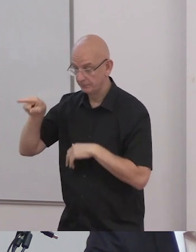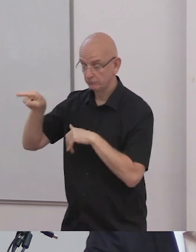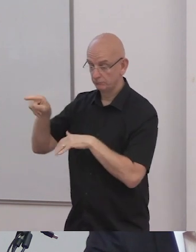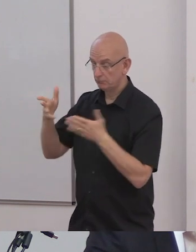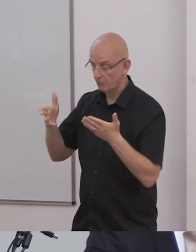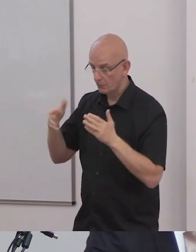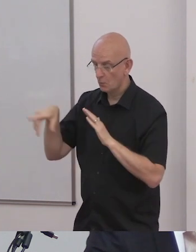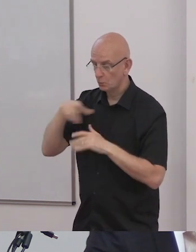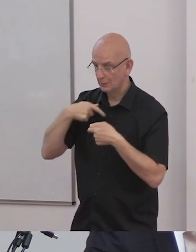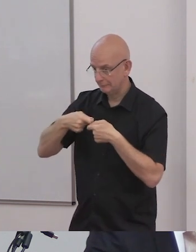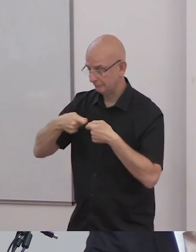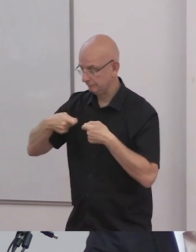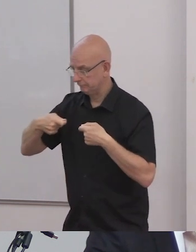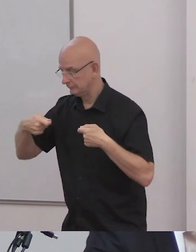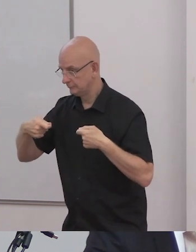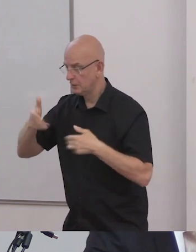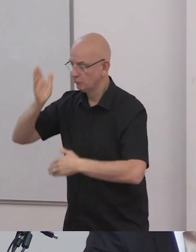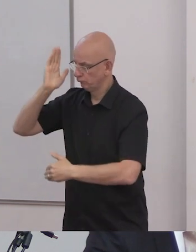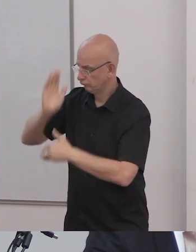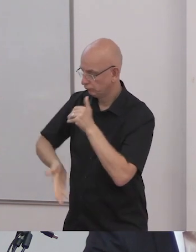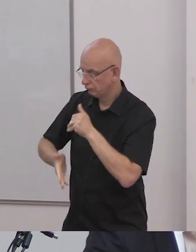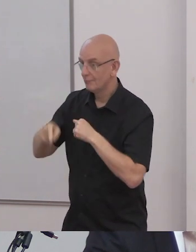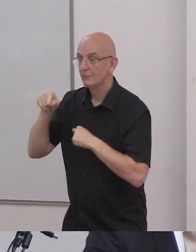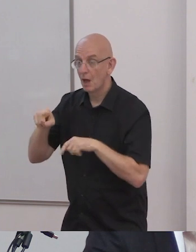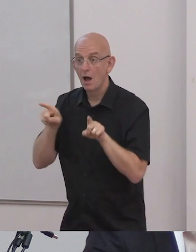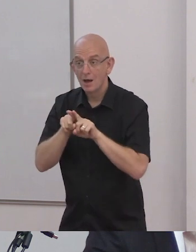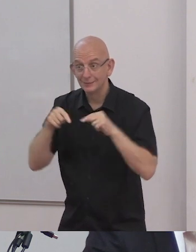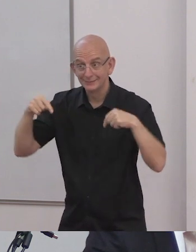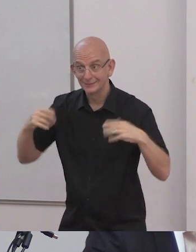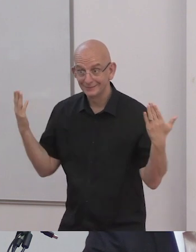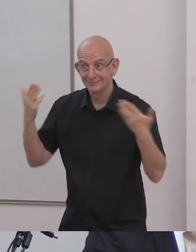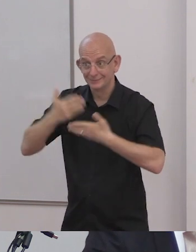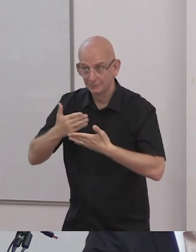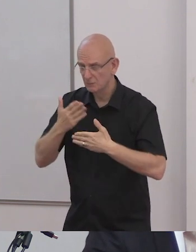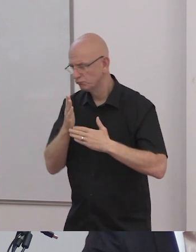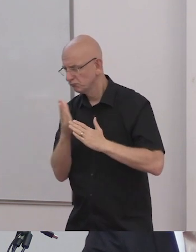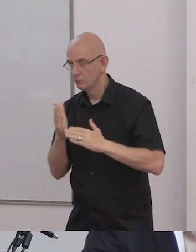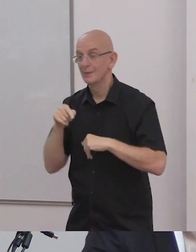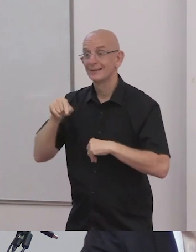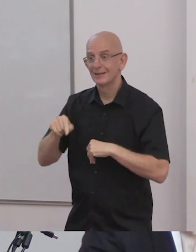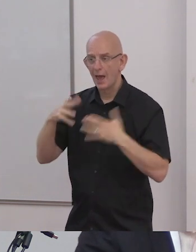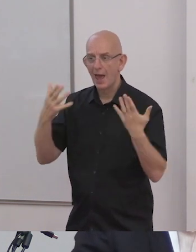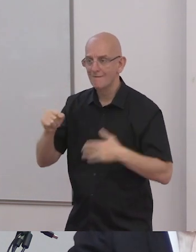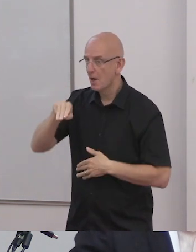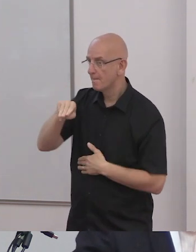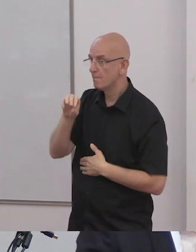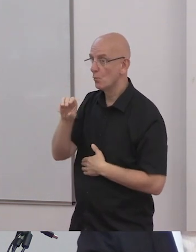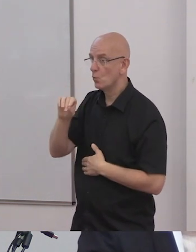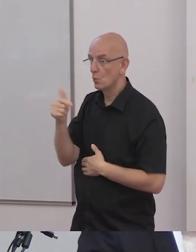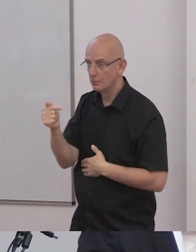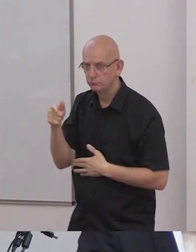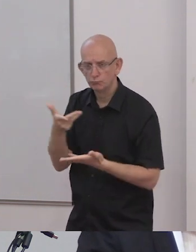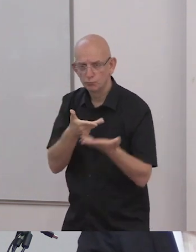arguments in moot and crafting away at the same time busily crafting away then you submit your pieces to Emma